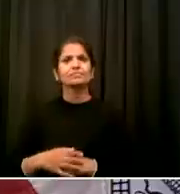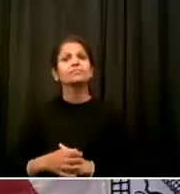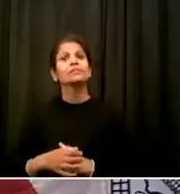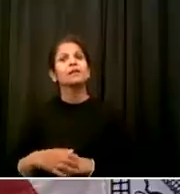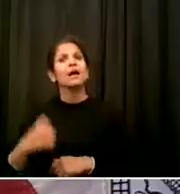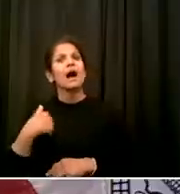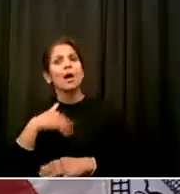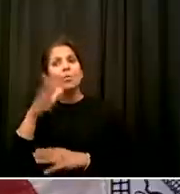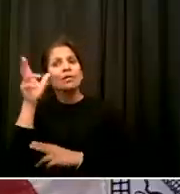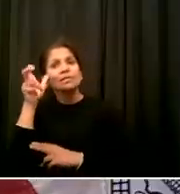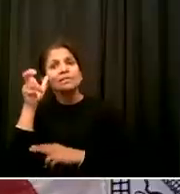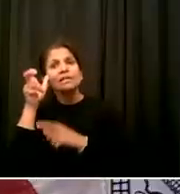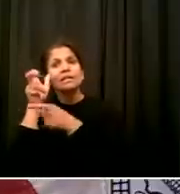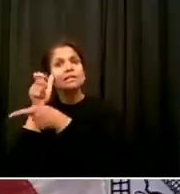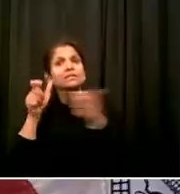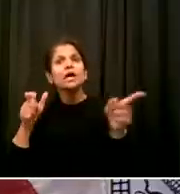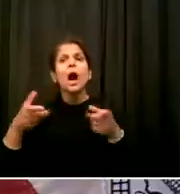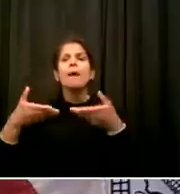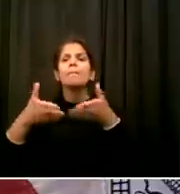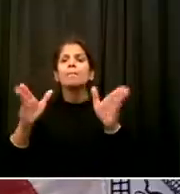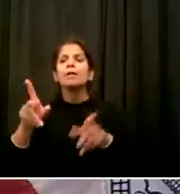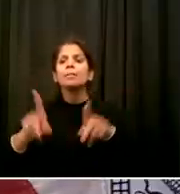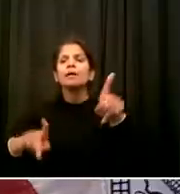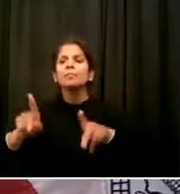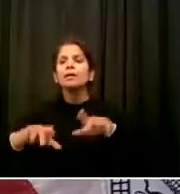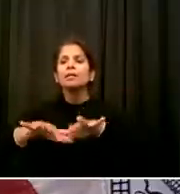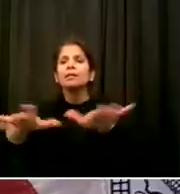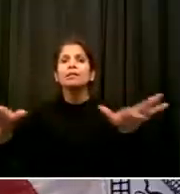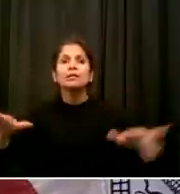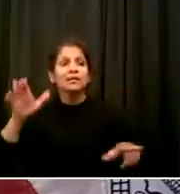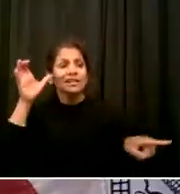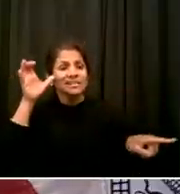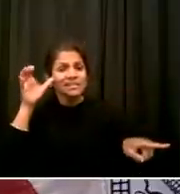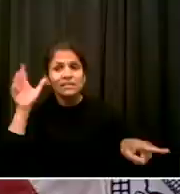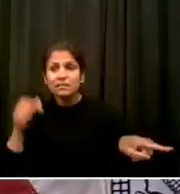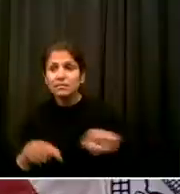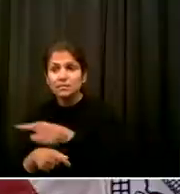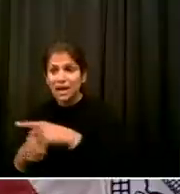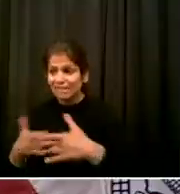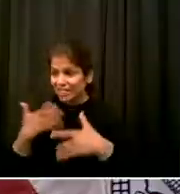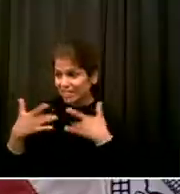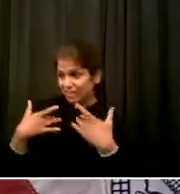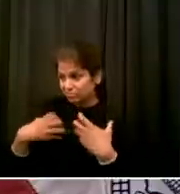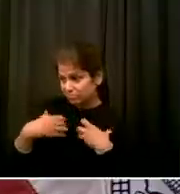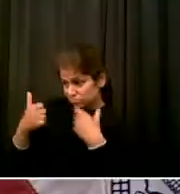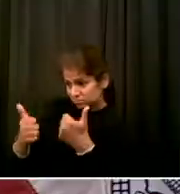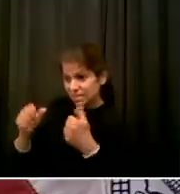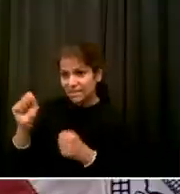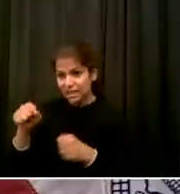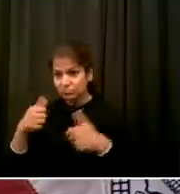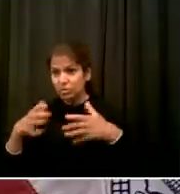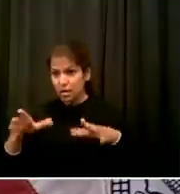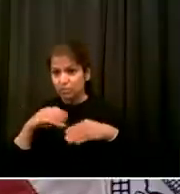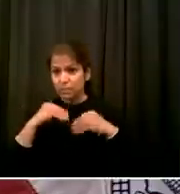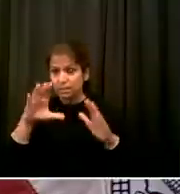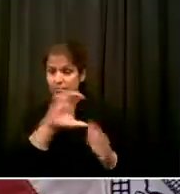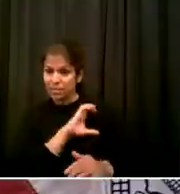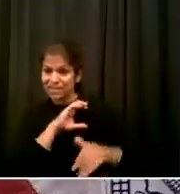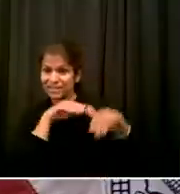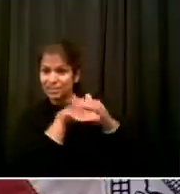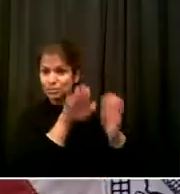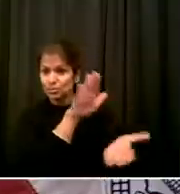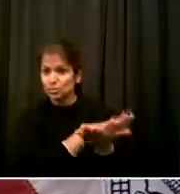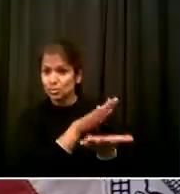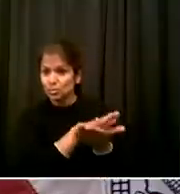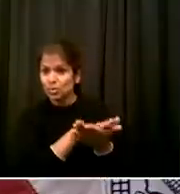went to more town hall meetings than I can count, Julia Where parents were raising the fact that they wanted more to be done for safety for their children, not